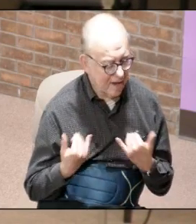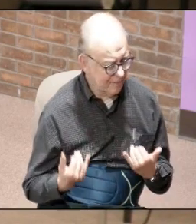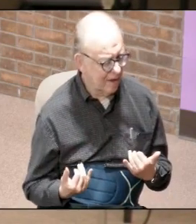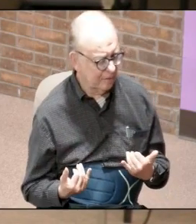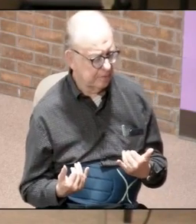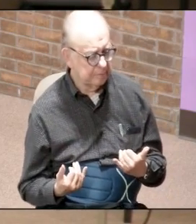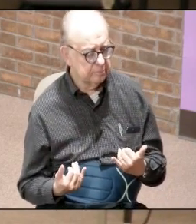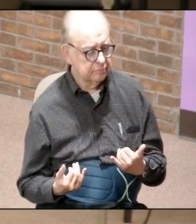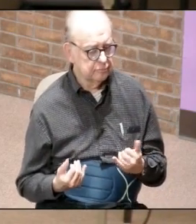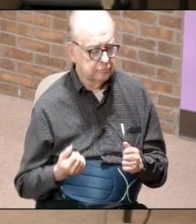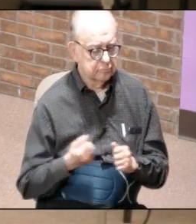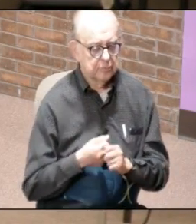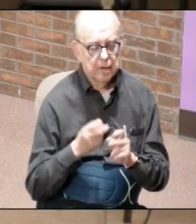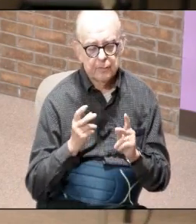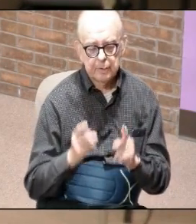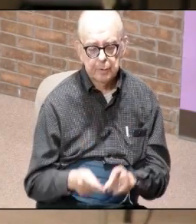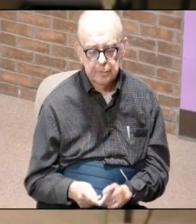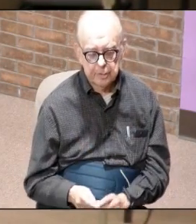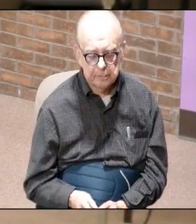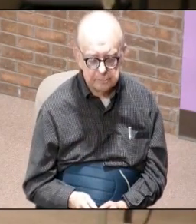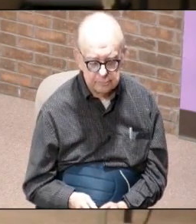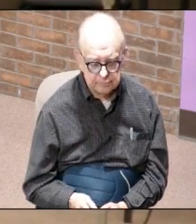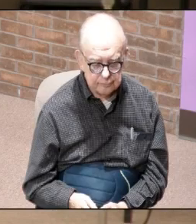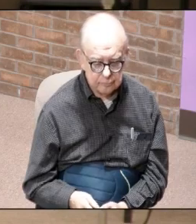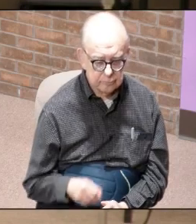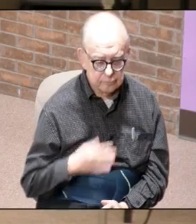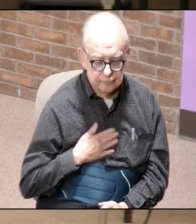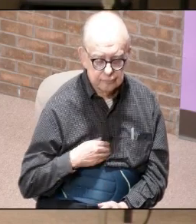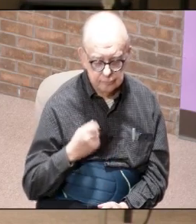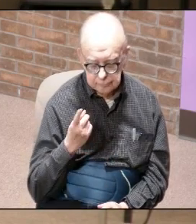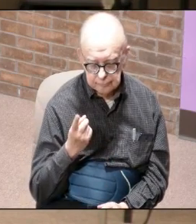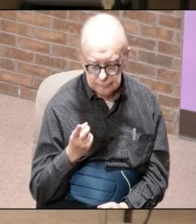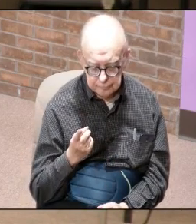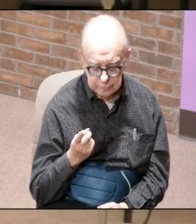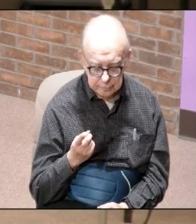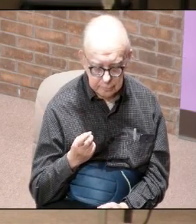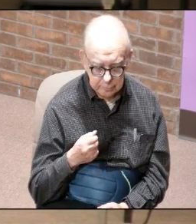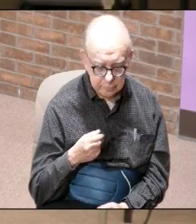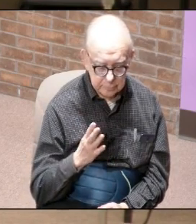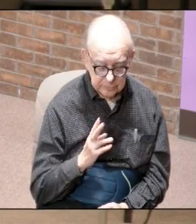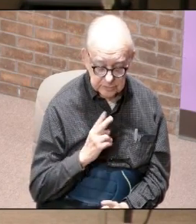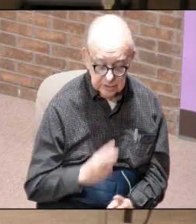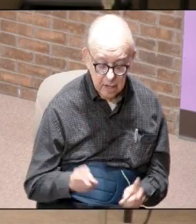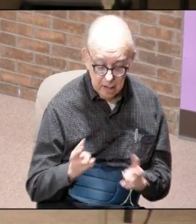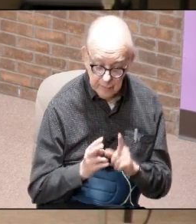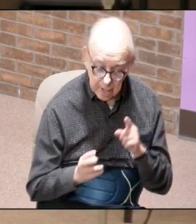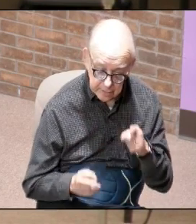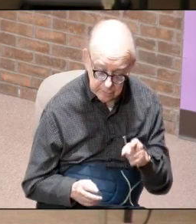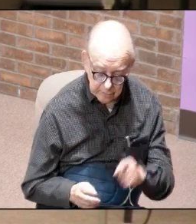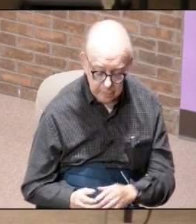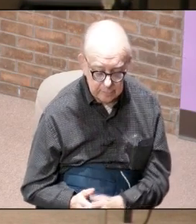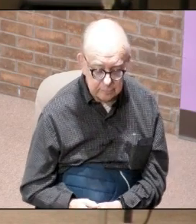and every one of us please understand God values you